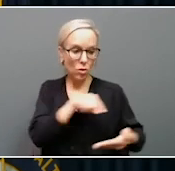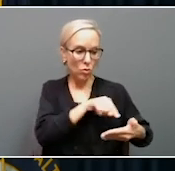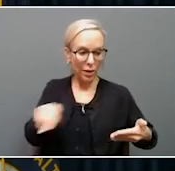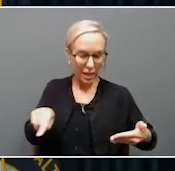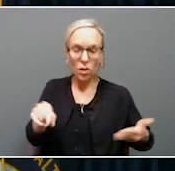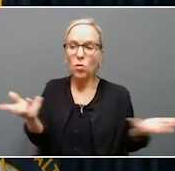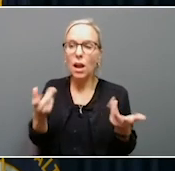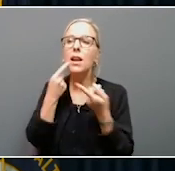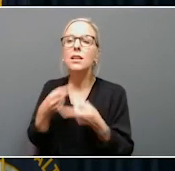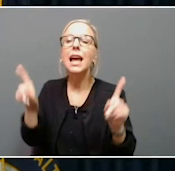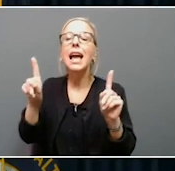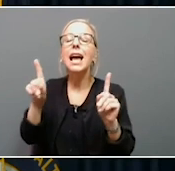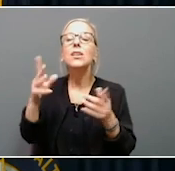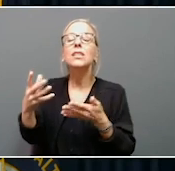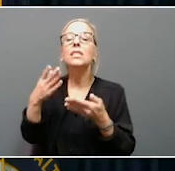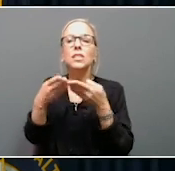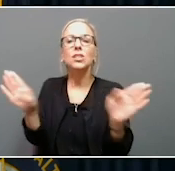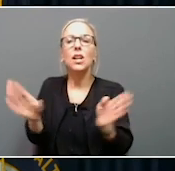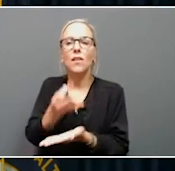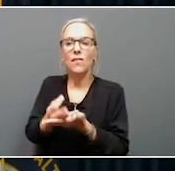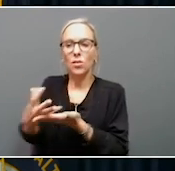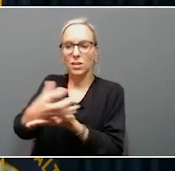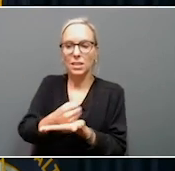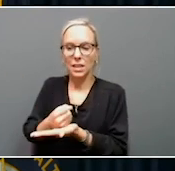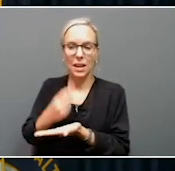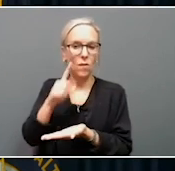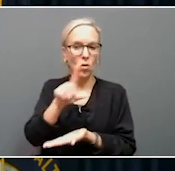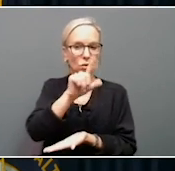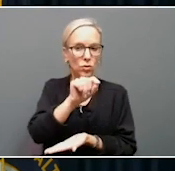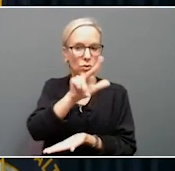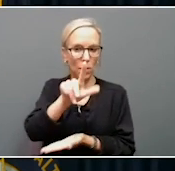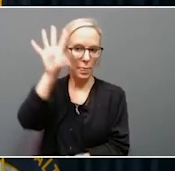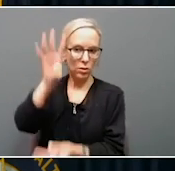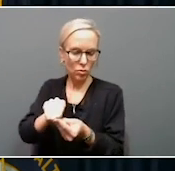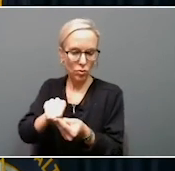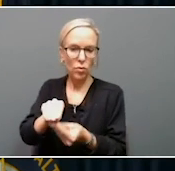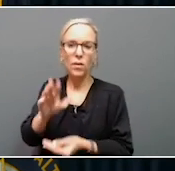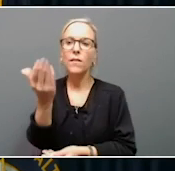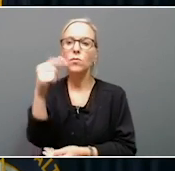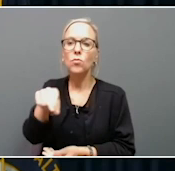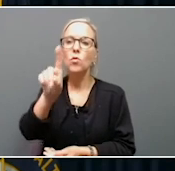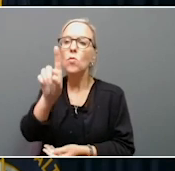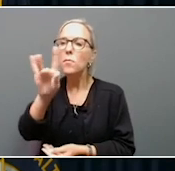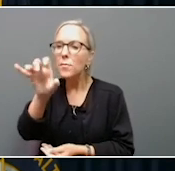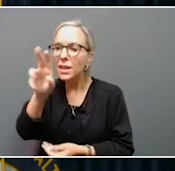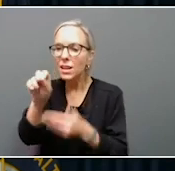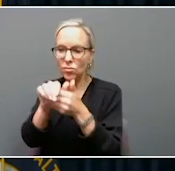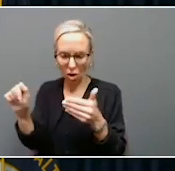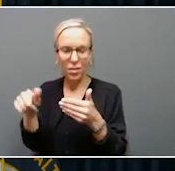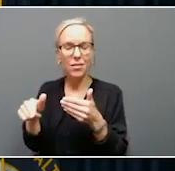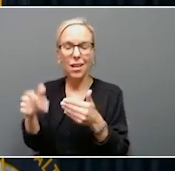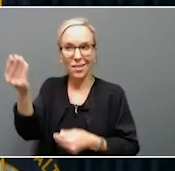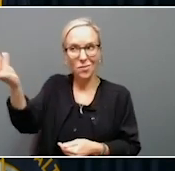general fund receipts for the fiscal year 2023 totaled $15.1 billion. I'm told this